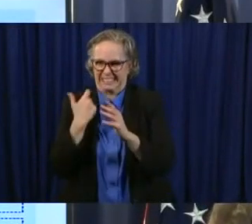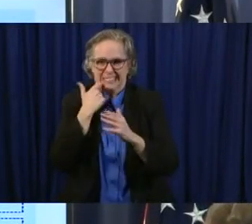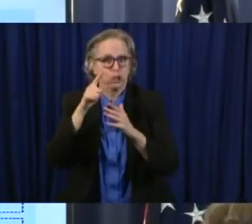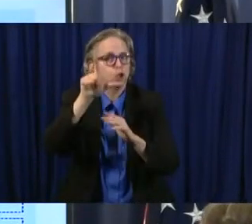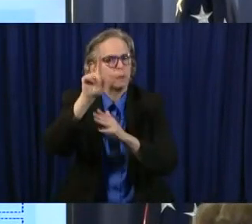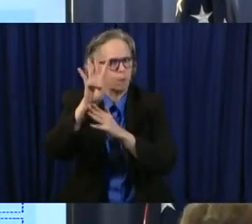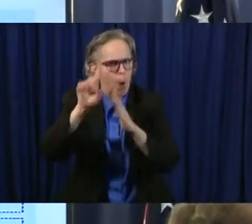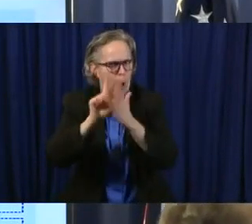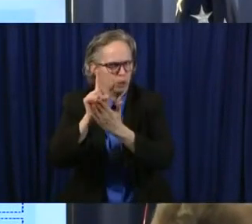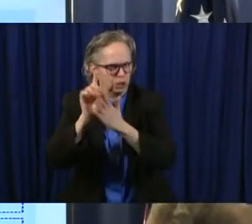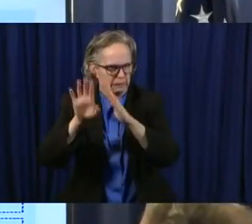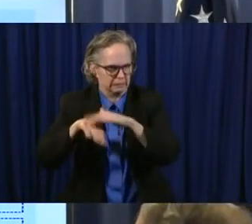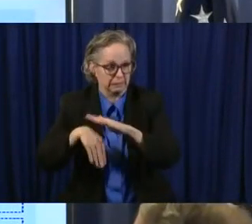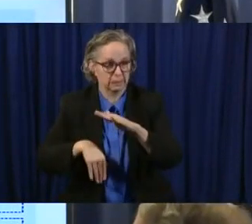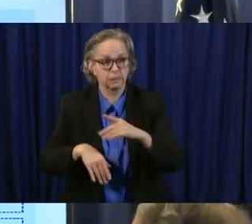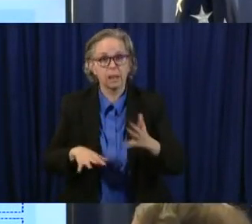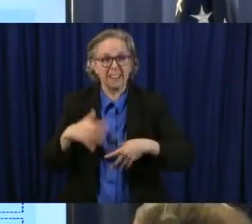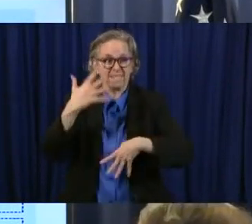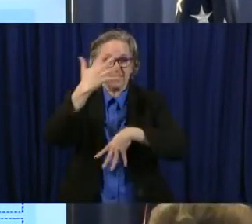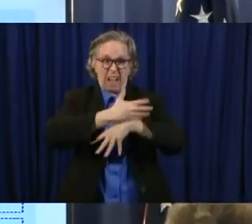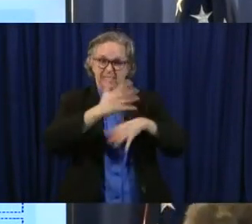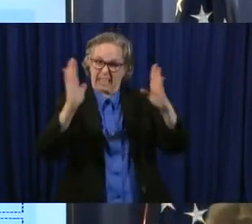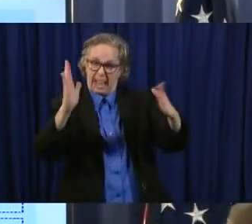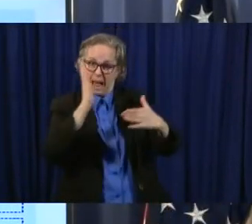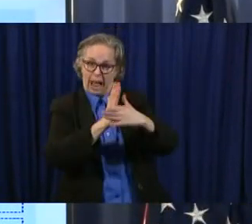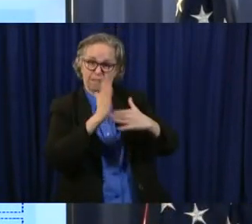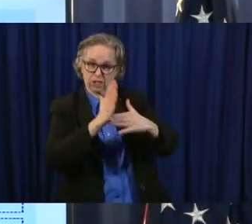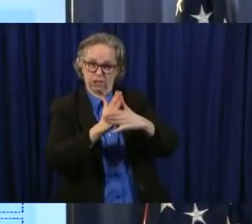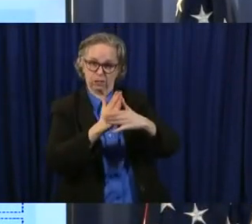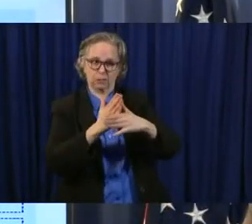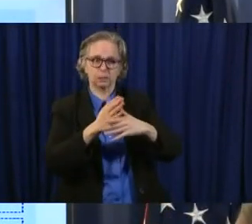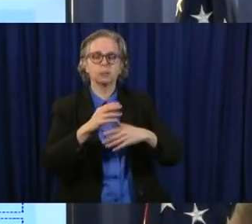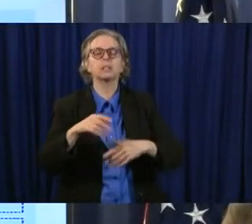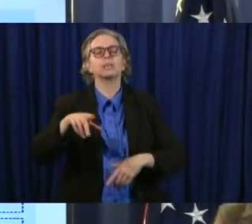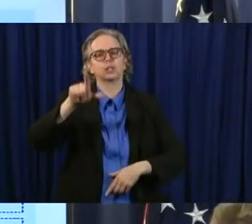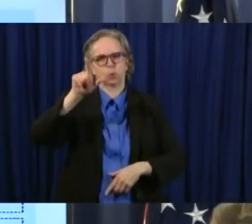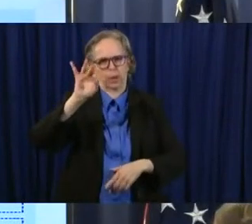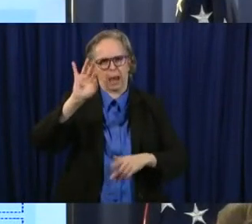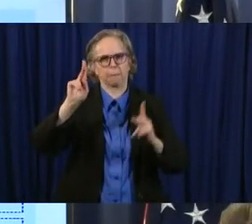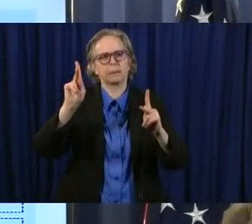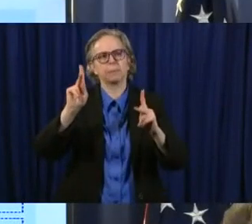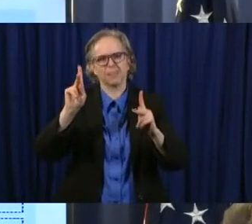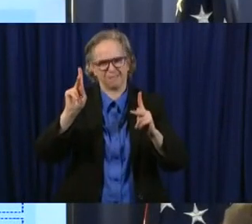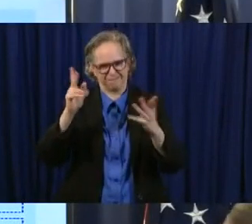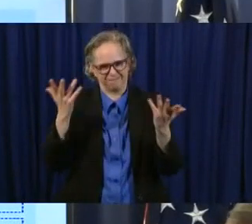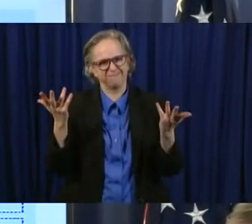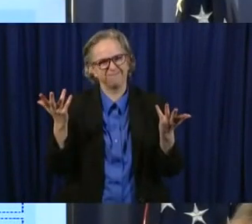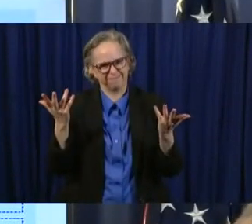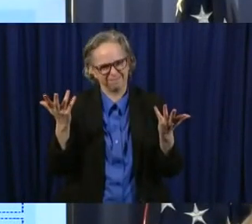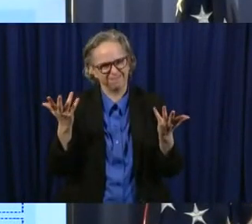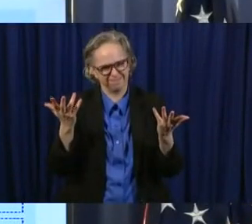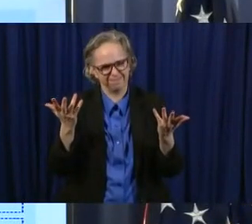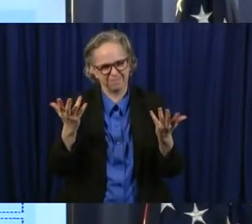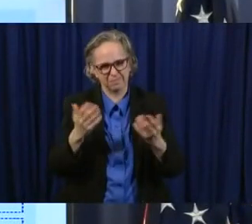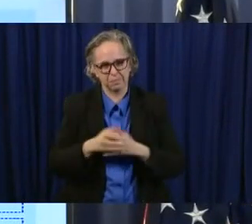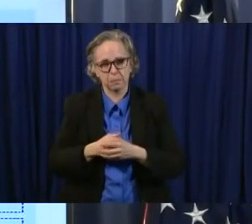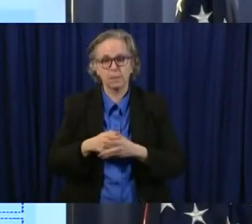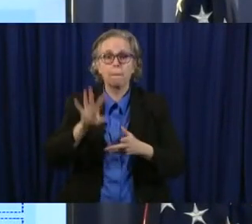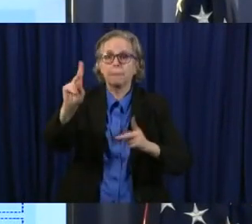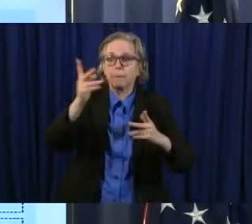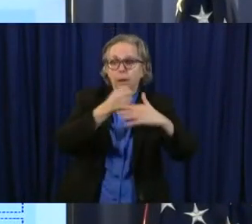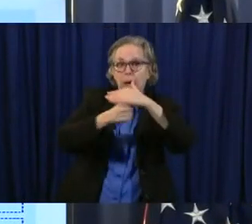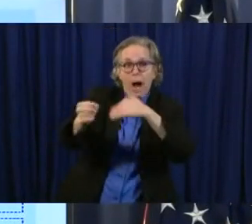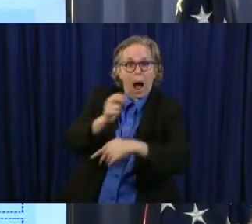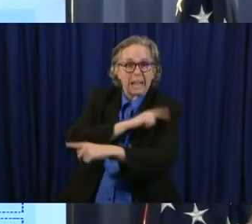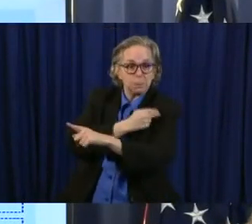The five day average going back five days was 29. nine hospitalizations. Again, something